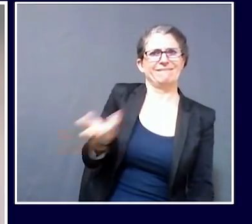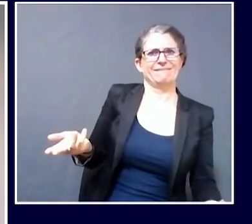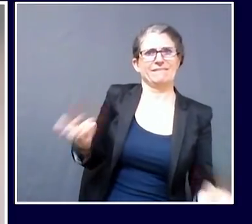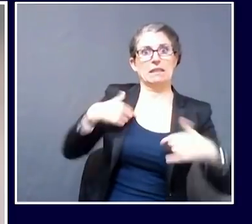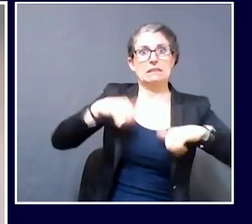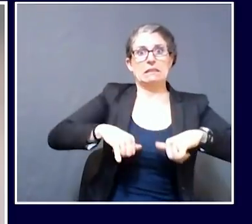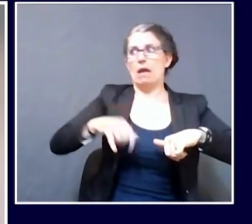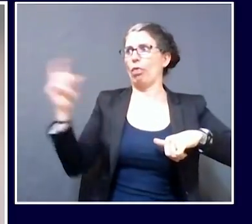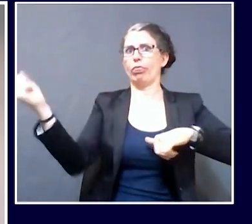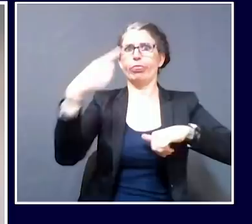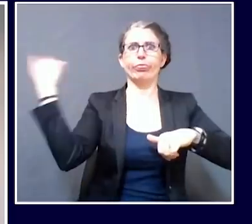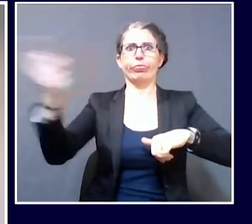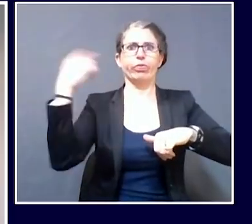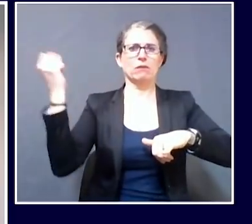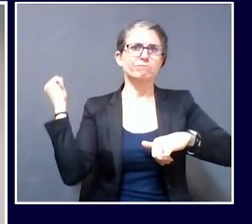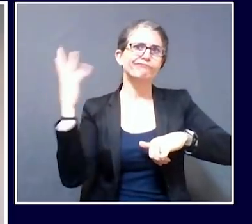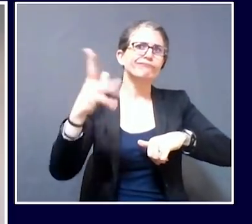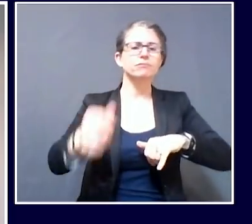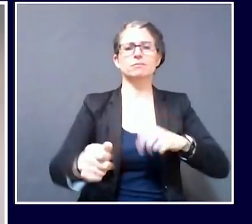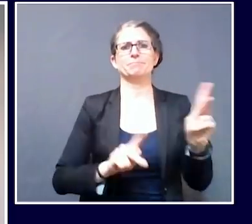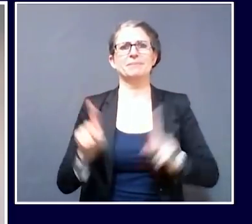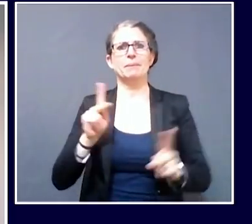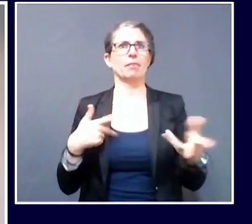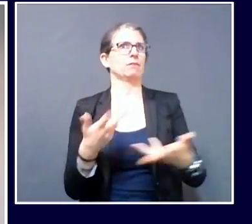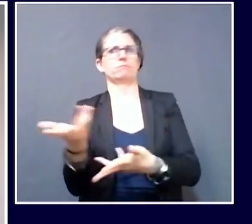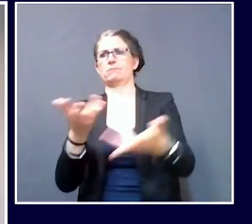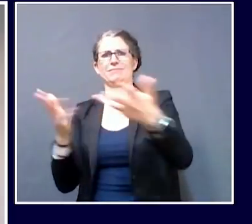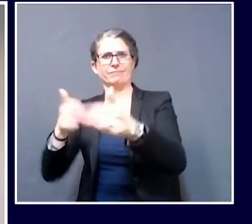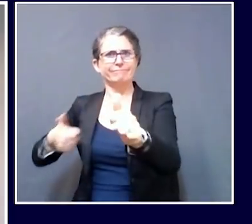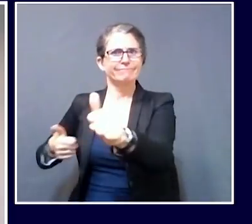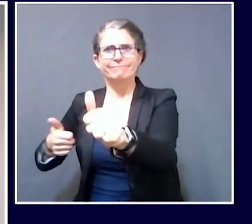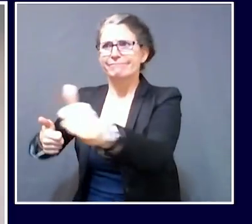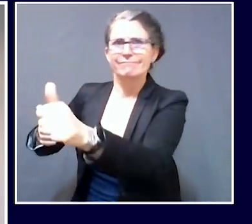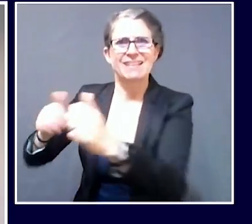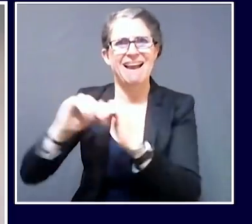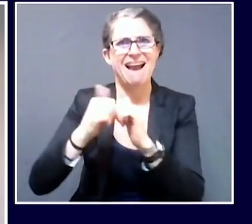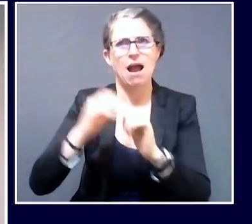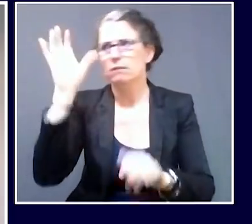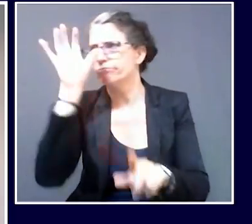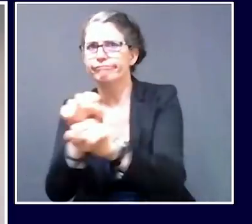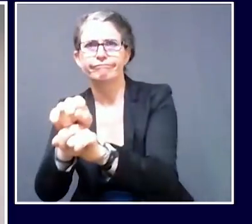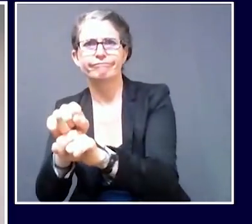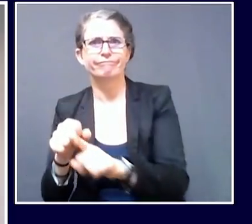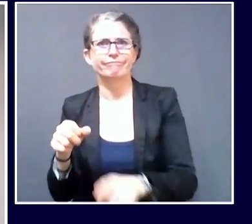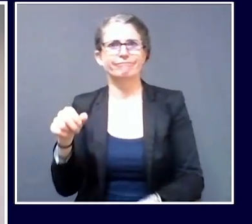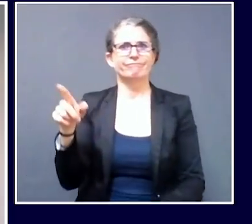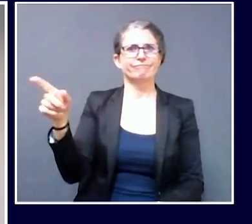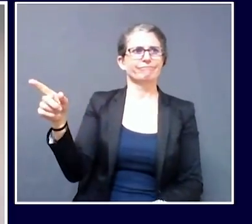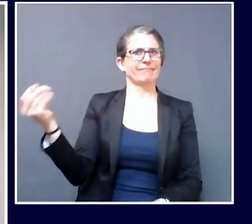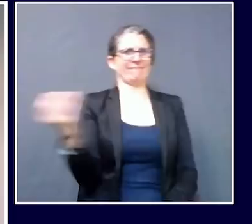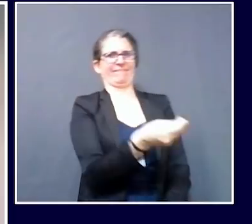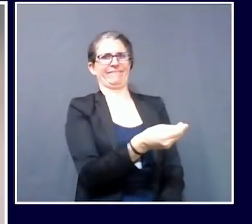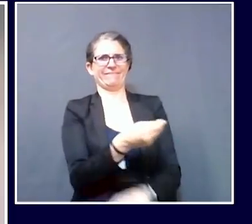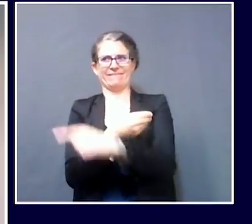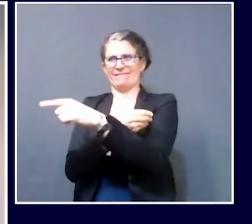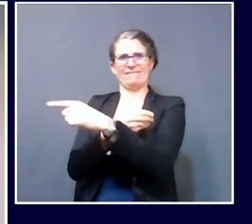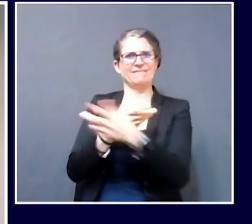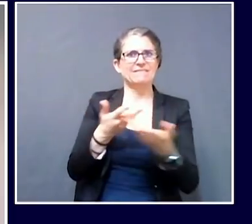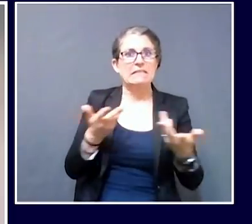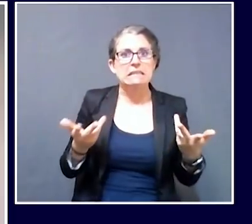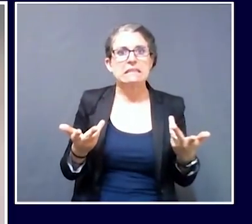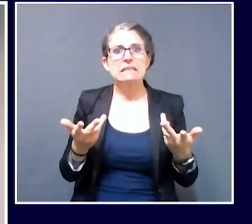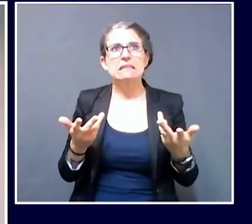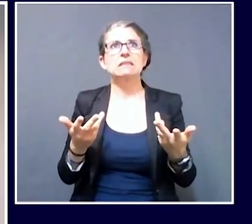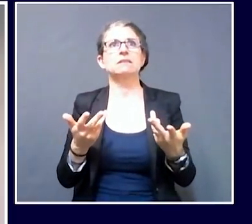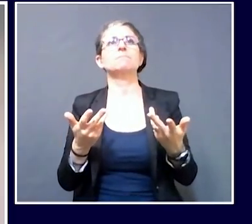What we're doing right now with most of our workplace outbreaks, though, is to focus on the shifts in which people worked. We